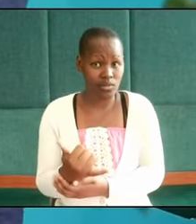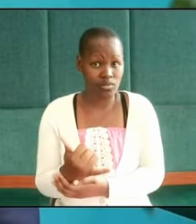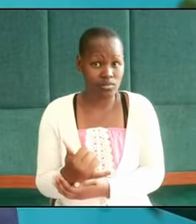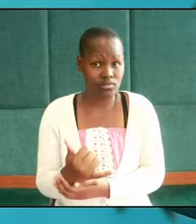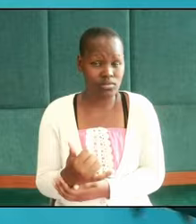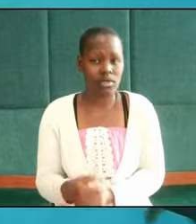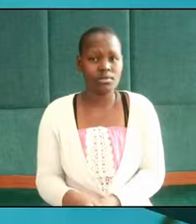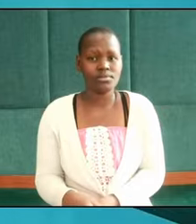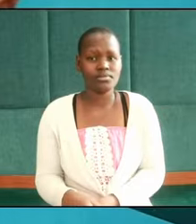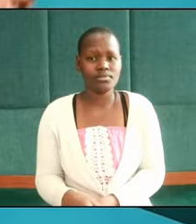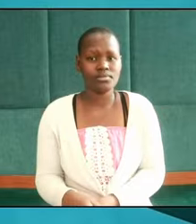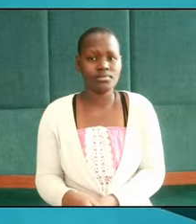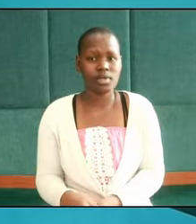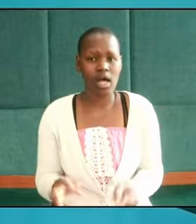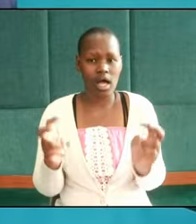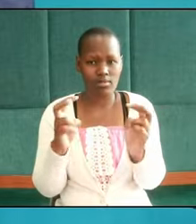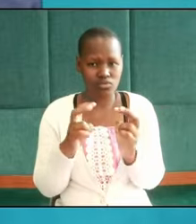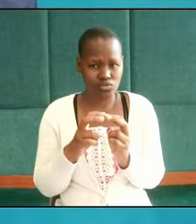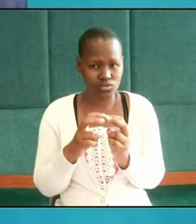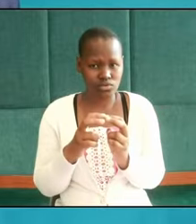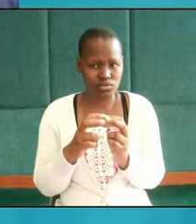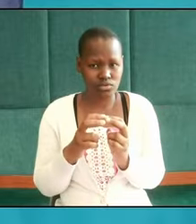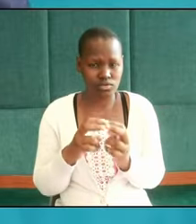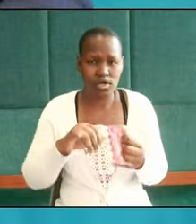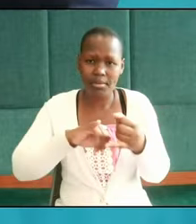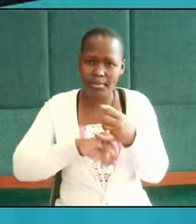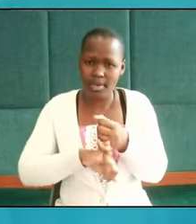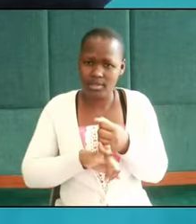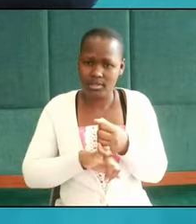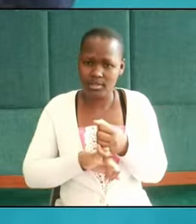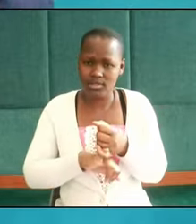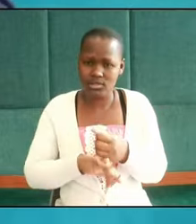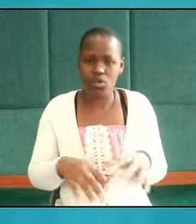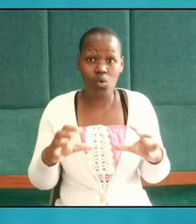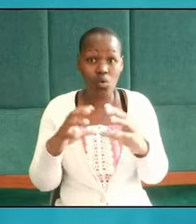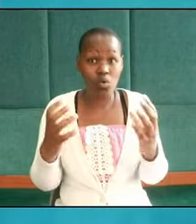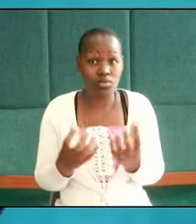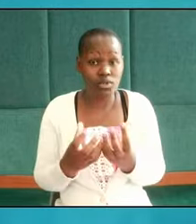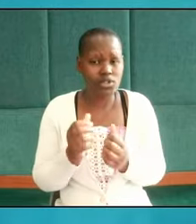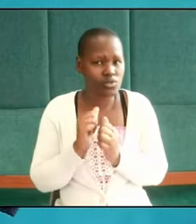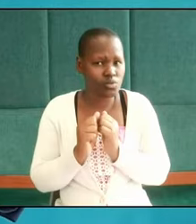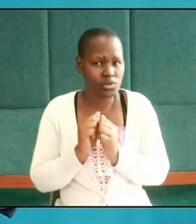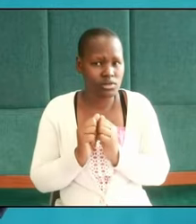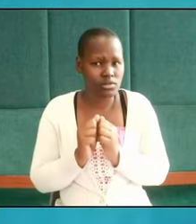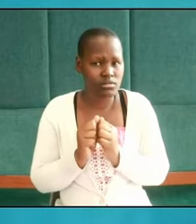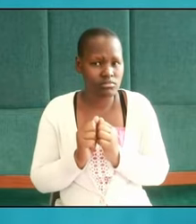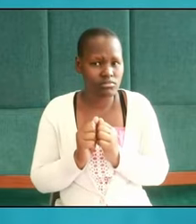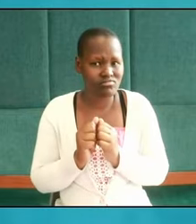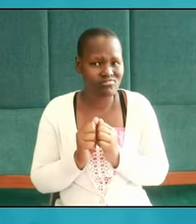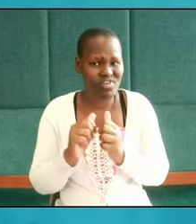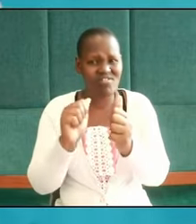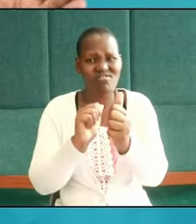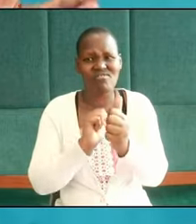approached for a hand in marriage by a community that is so distant